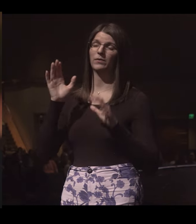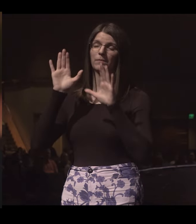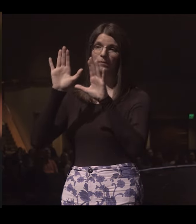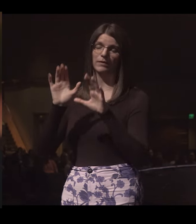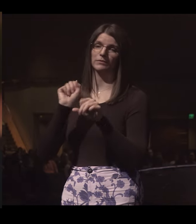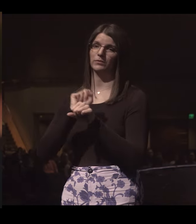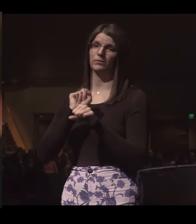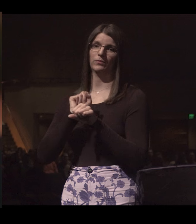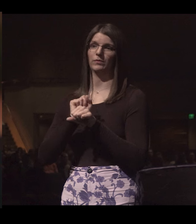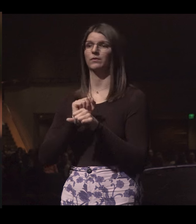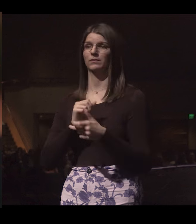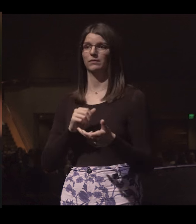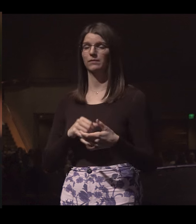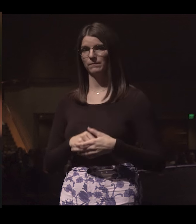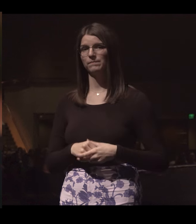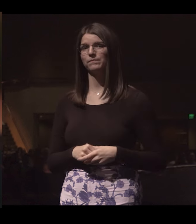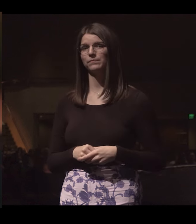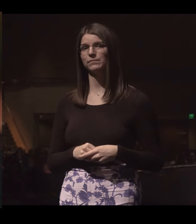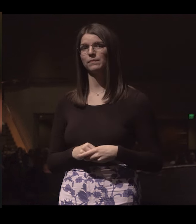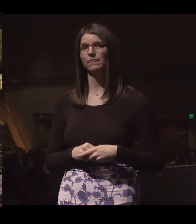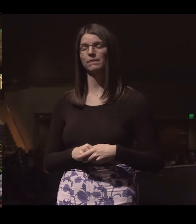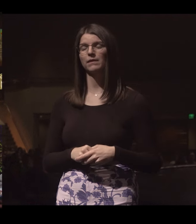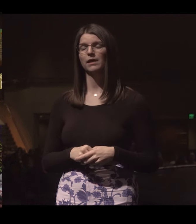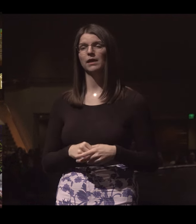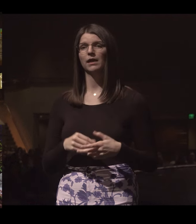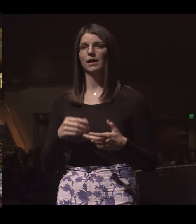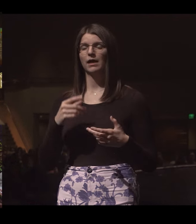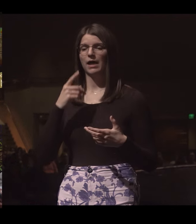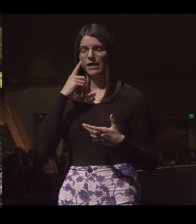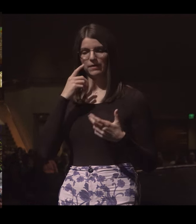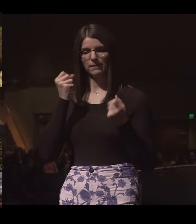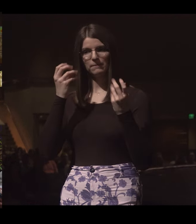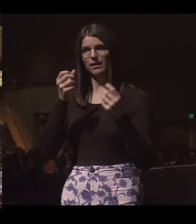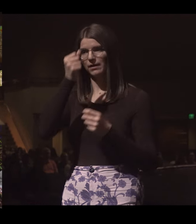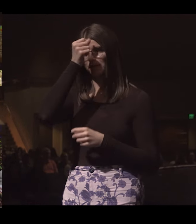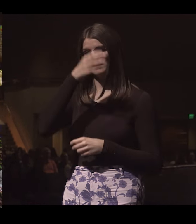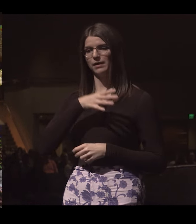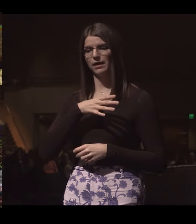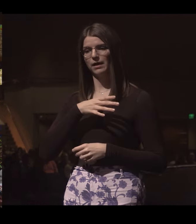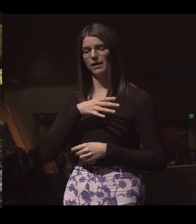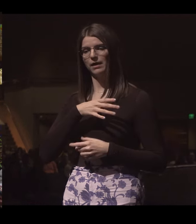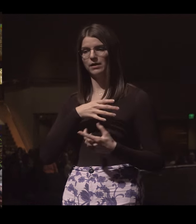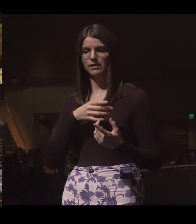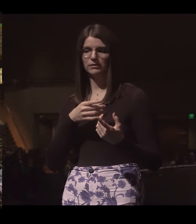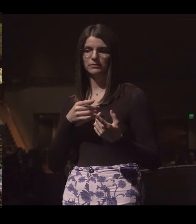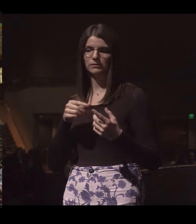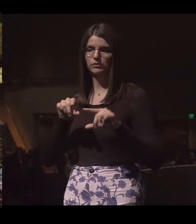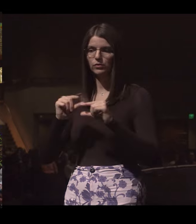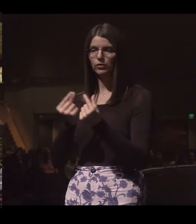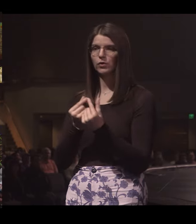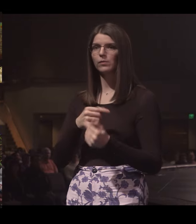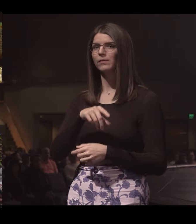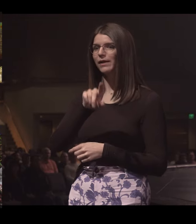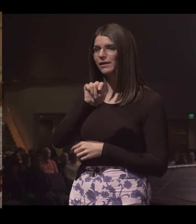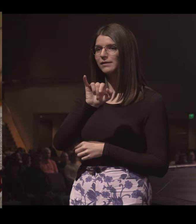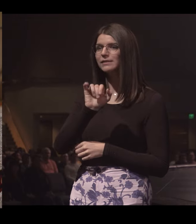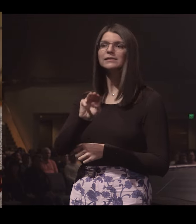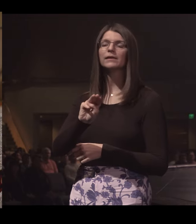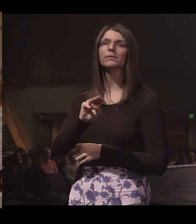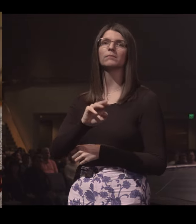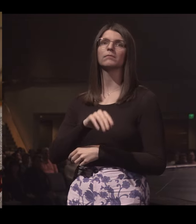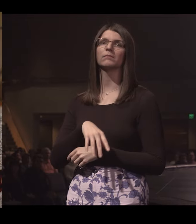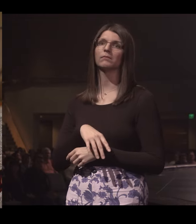some amazing things through. I think of a lot of the guys that came out of our small group, like Tim,